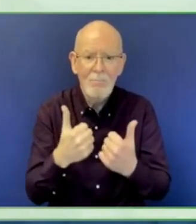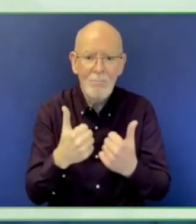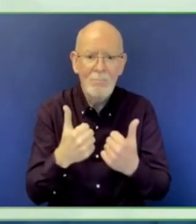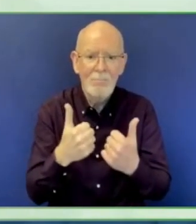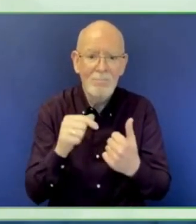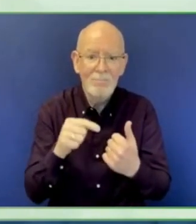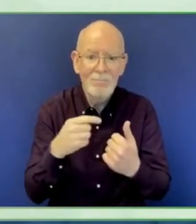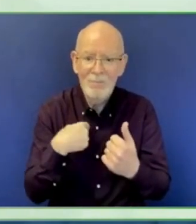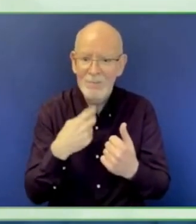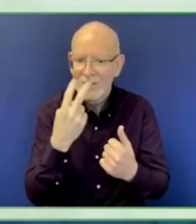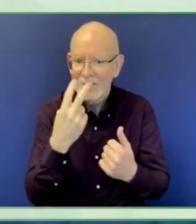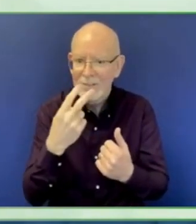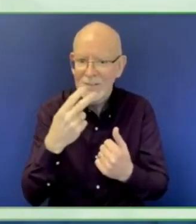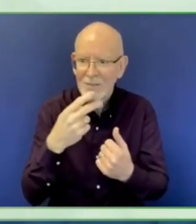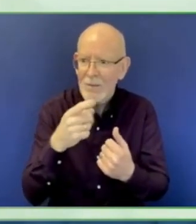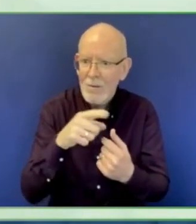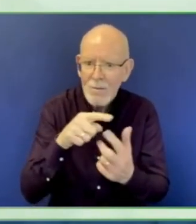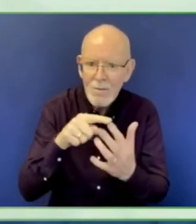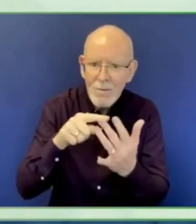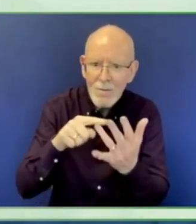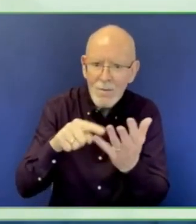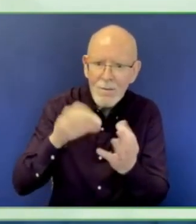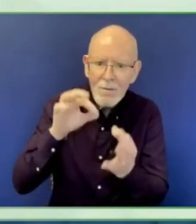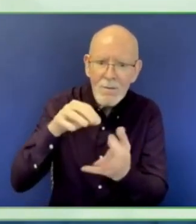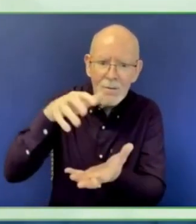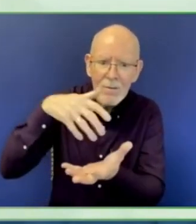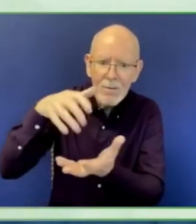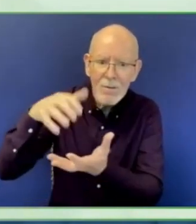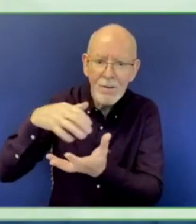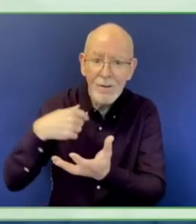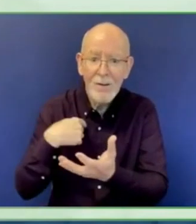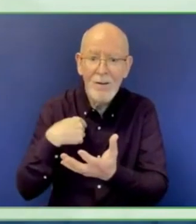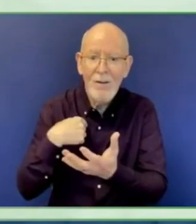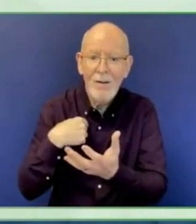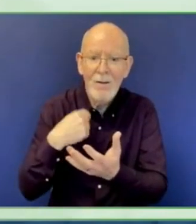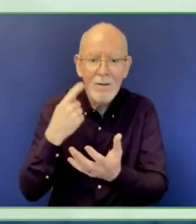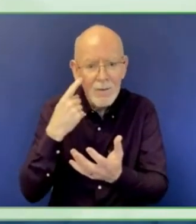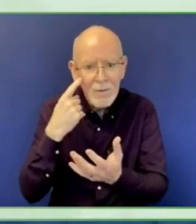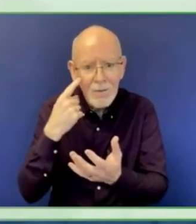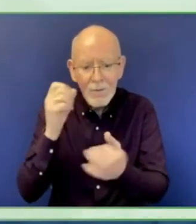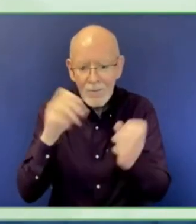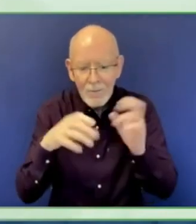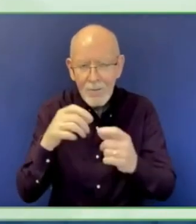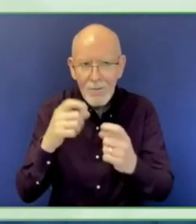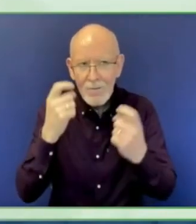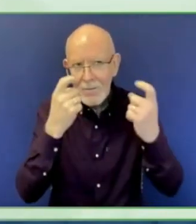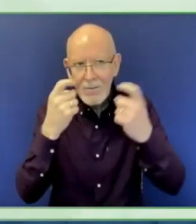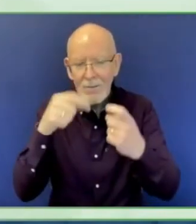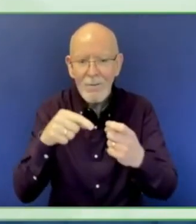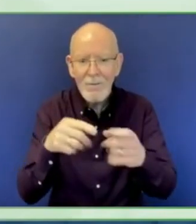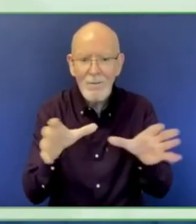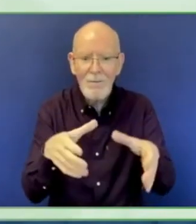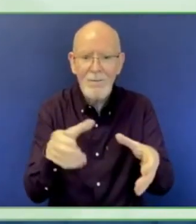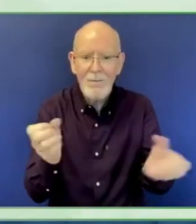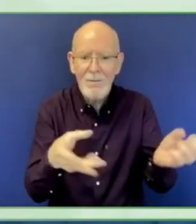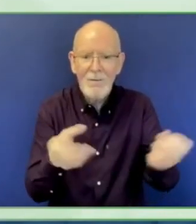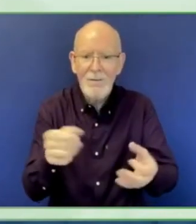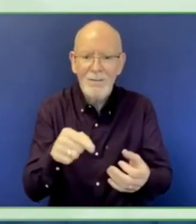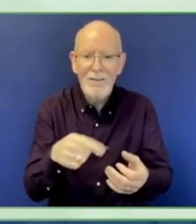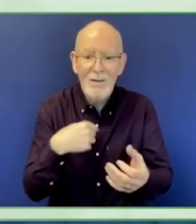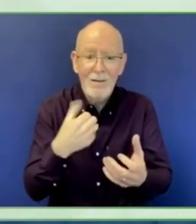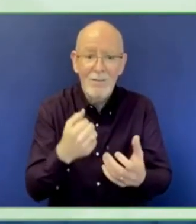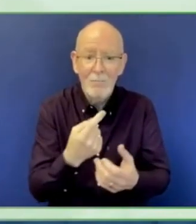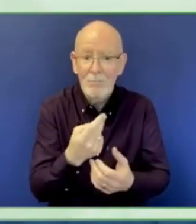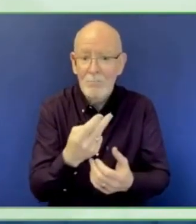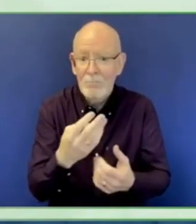But how do we link things like population health data, where we know where the need is for assistive technology, or where there's unmet need globally, with brilliant